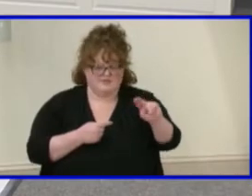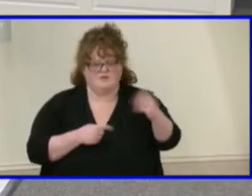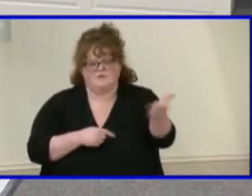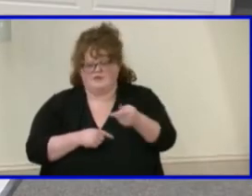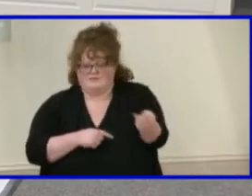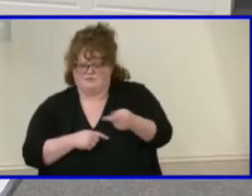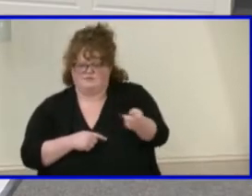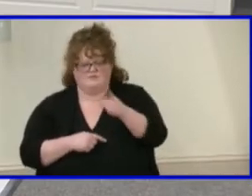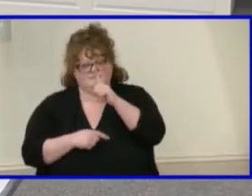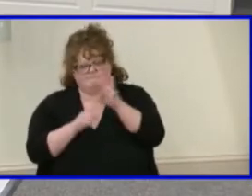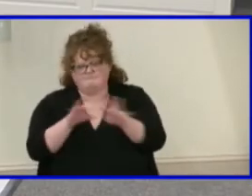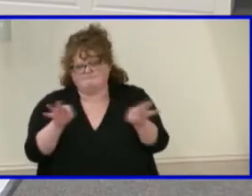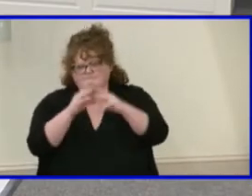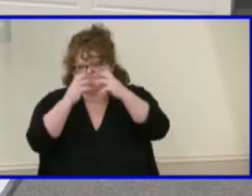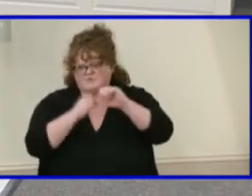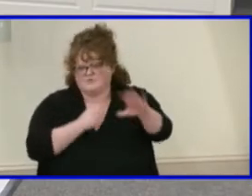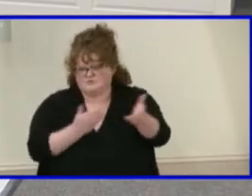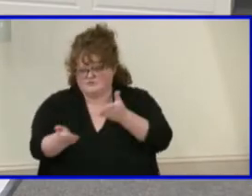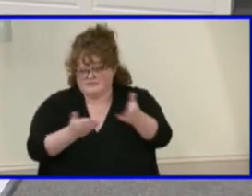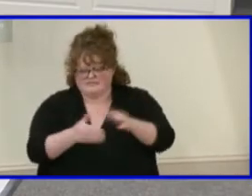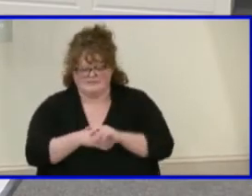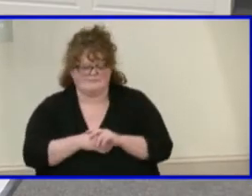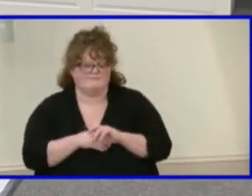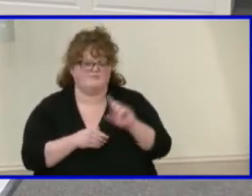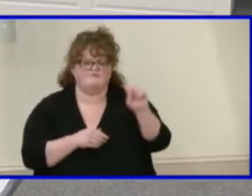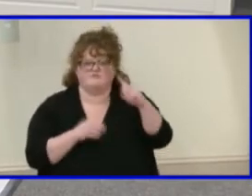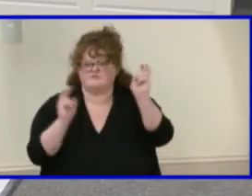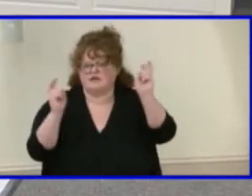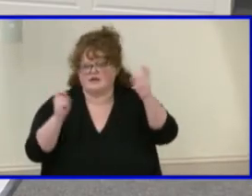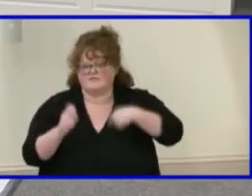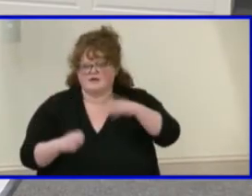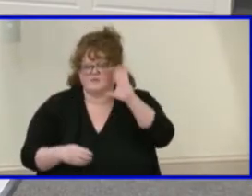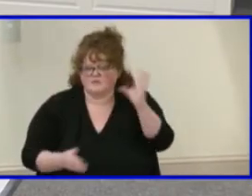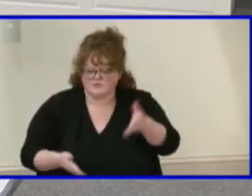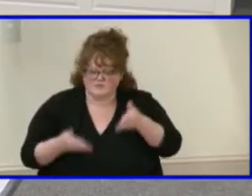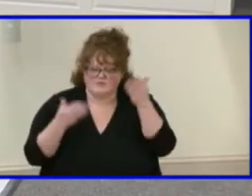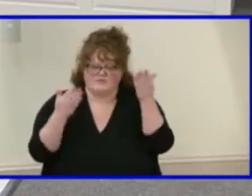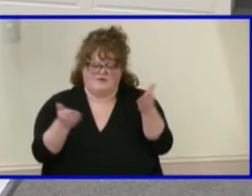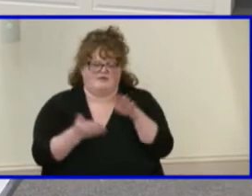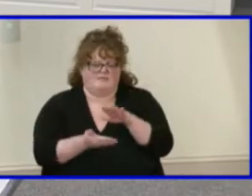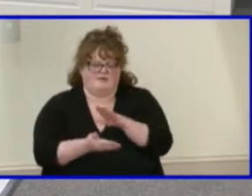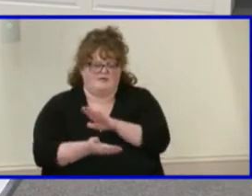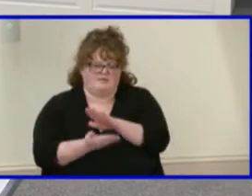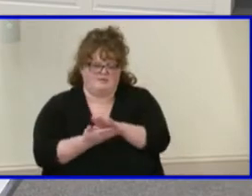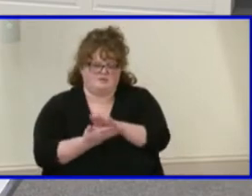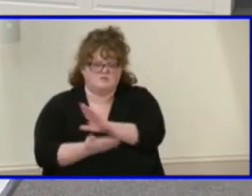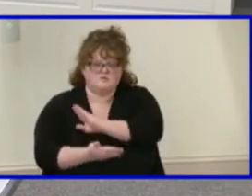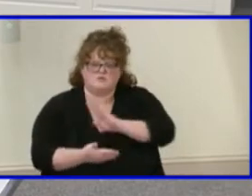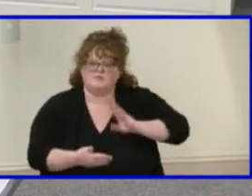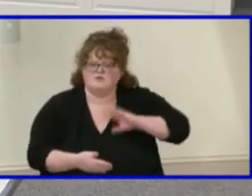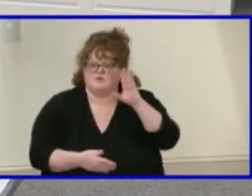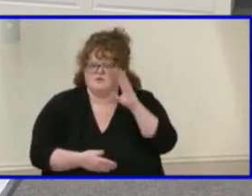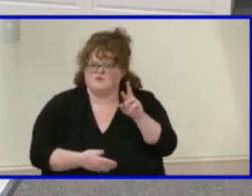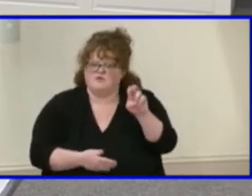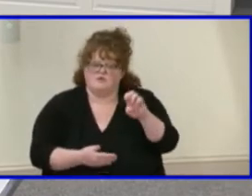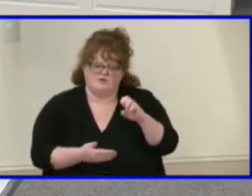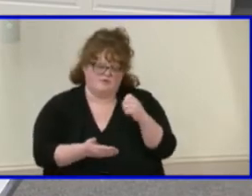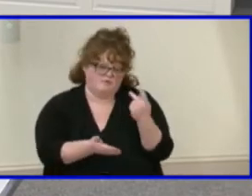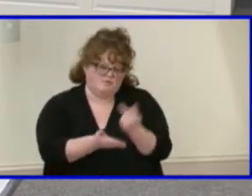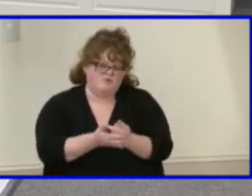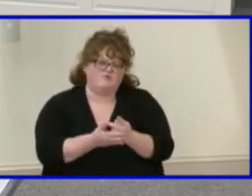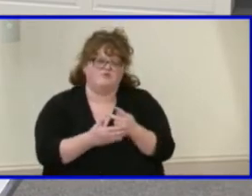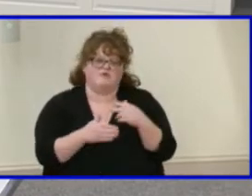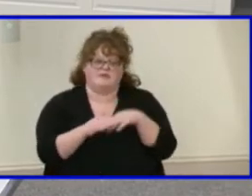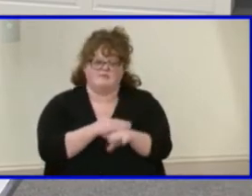service. All right for the first item I'm recommending that the school board approve the readmission of case number